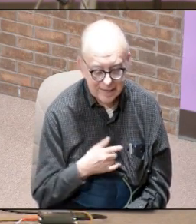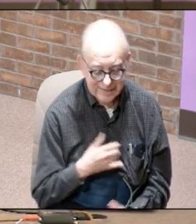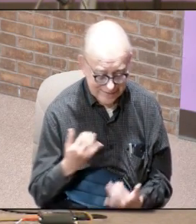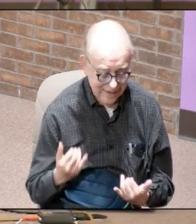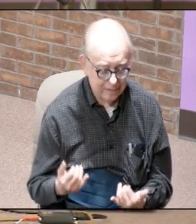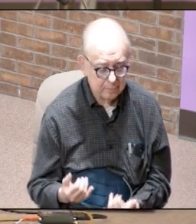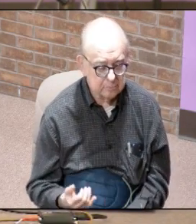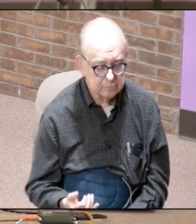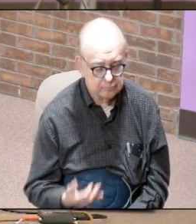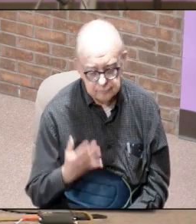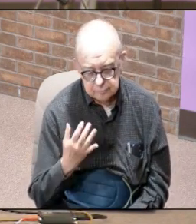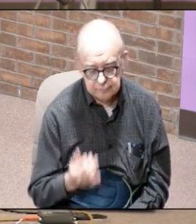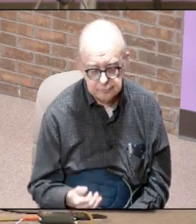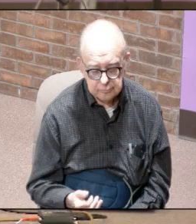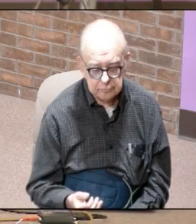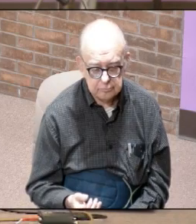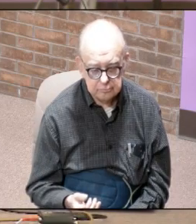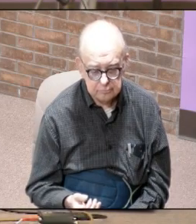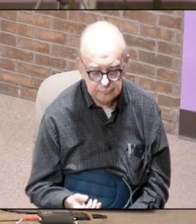because